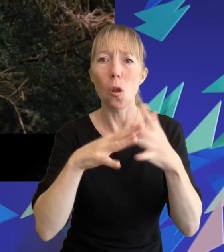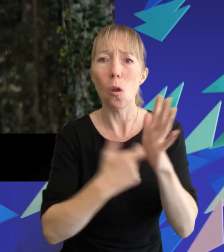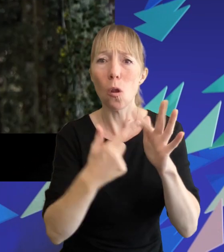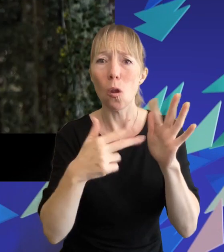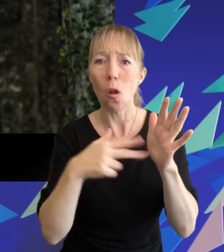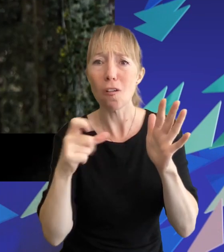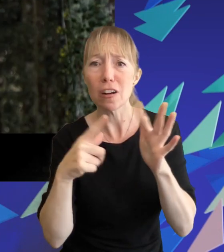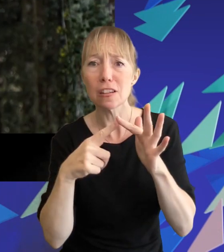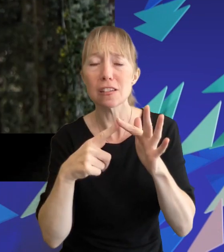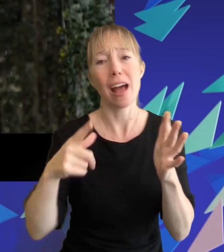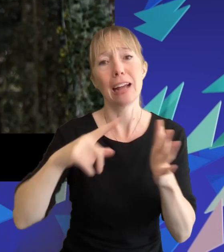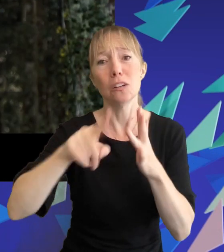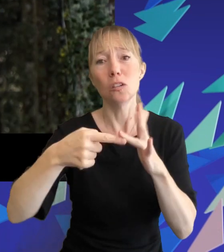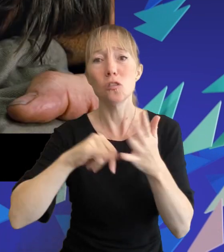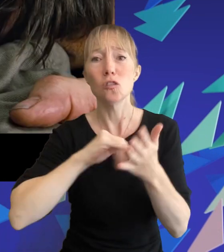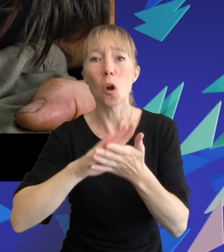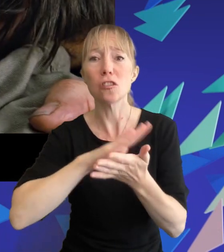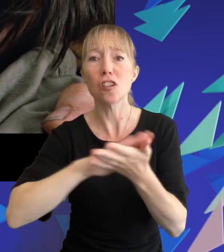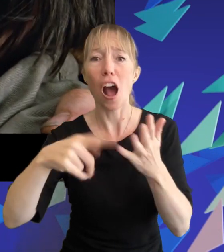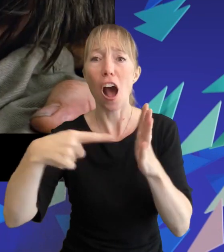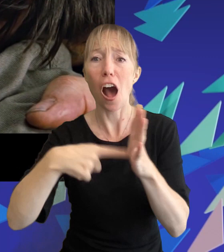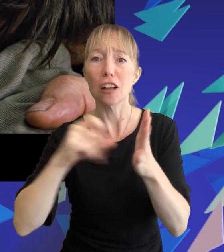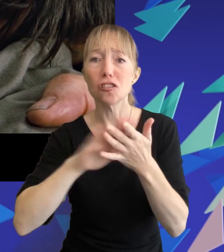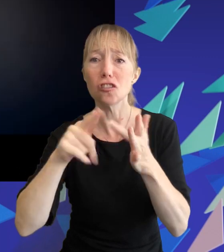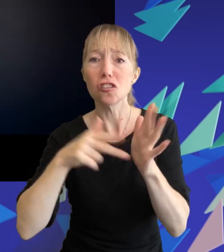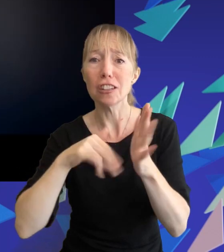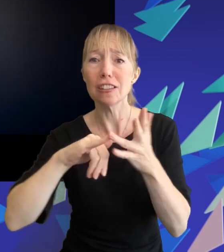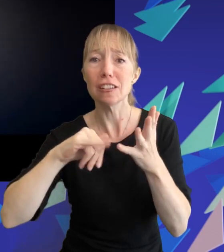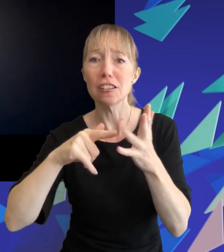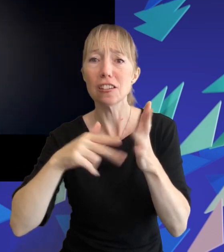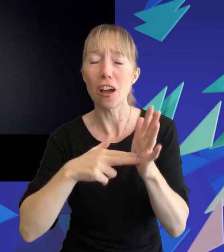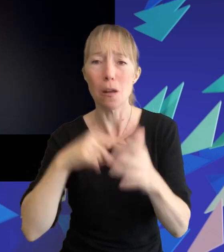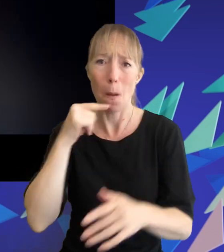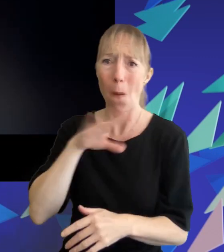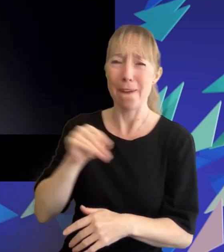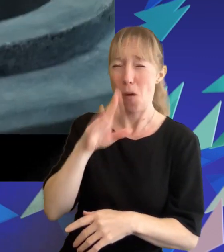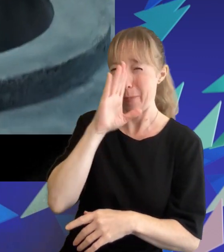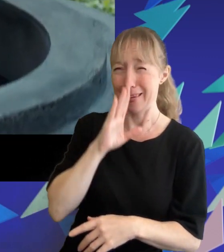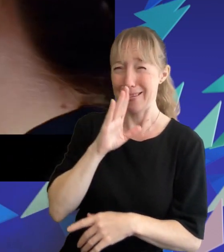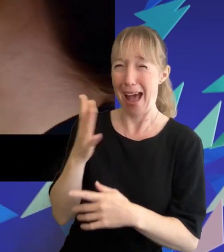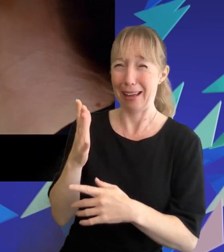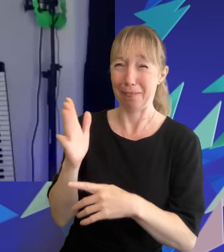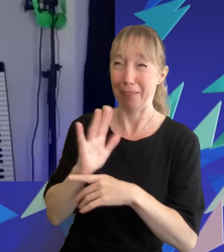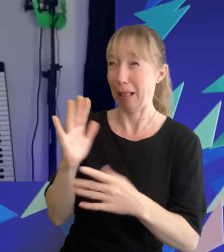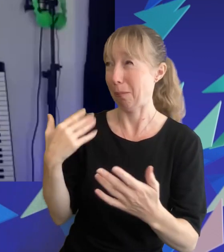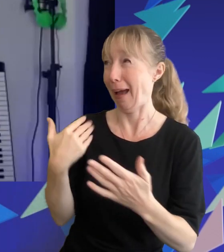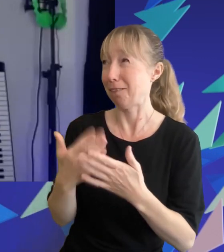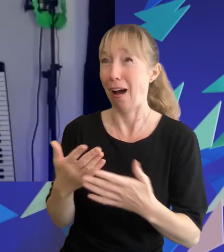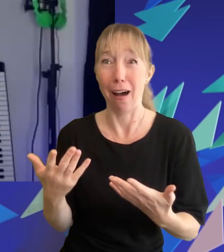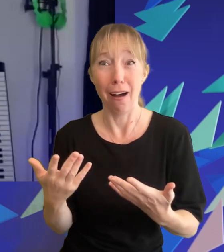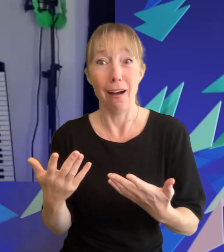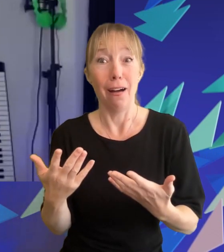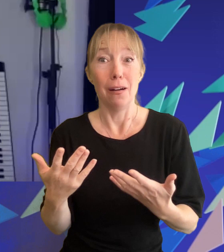the boy from one of the saddest kids films ever we knew we were going to be in for a great ride i